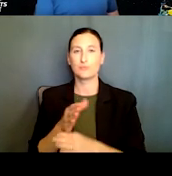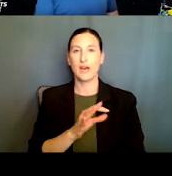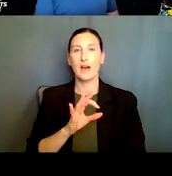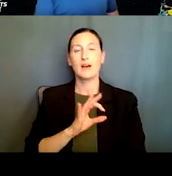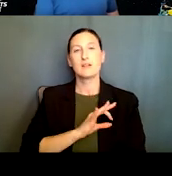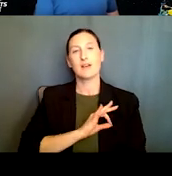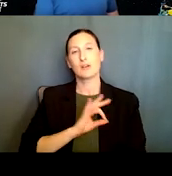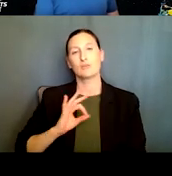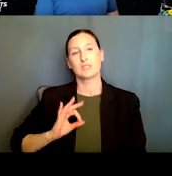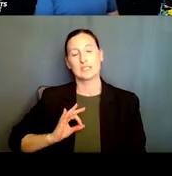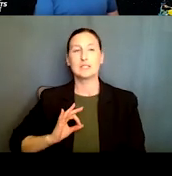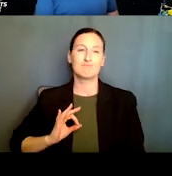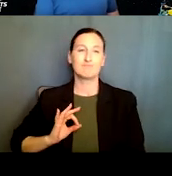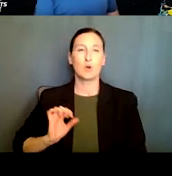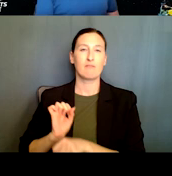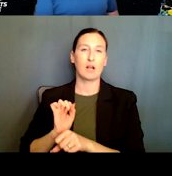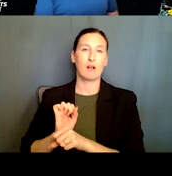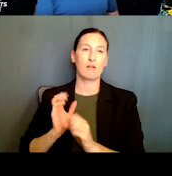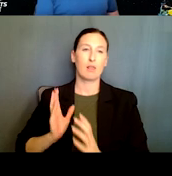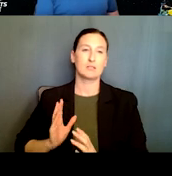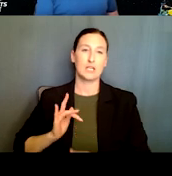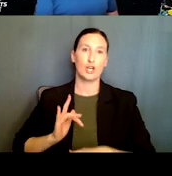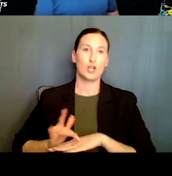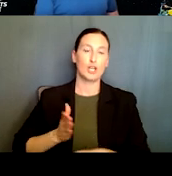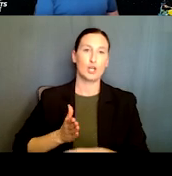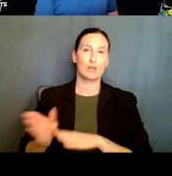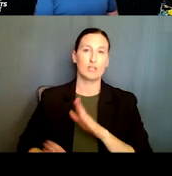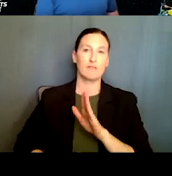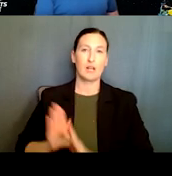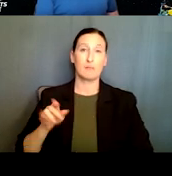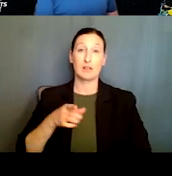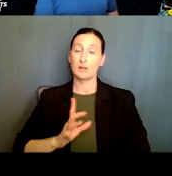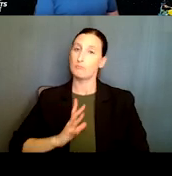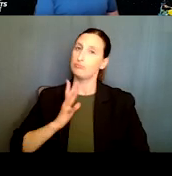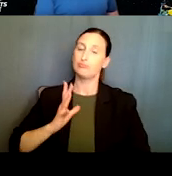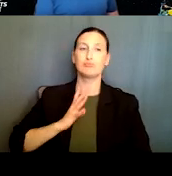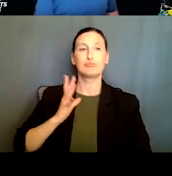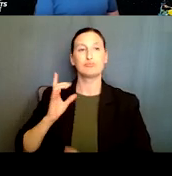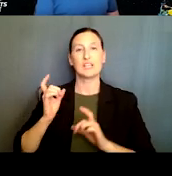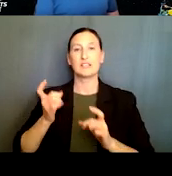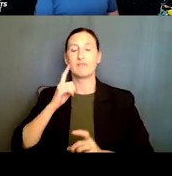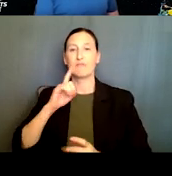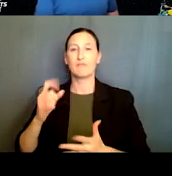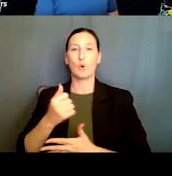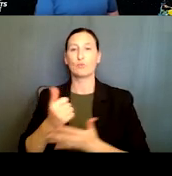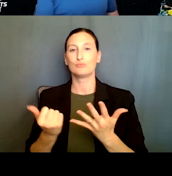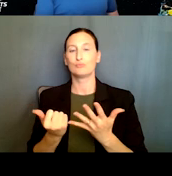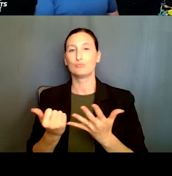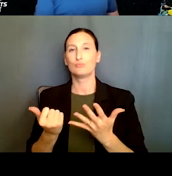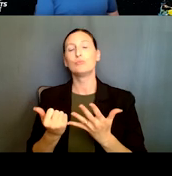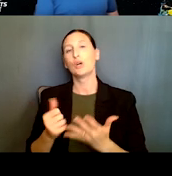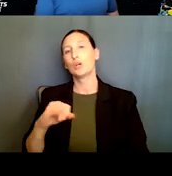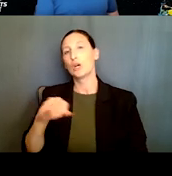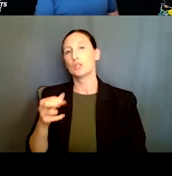Um, this is the most prestigious award, um, that is made in support of junior faculty. Um, the